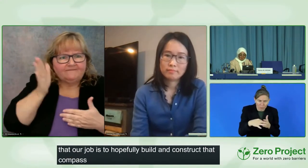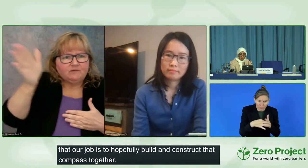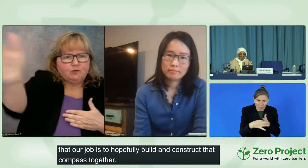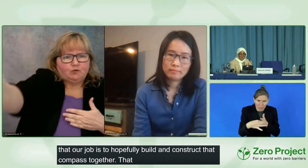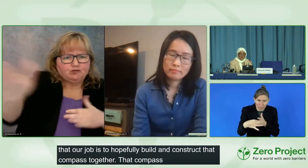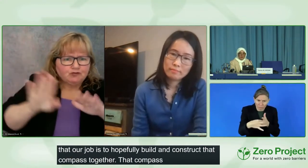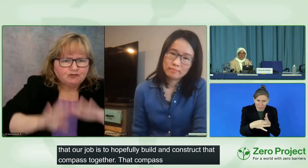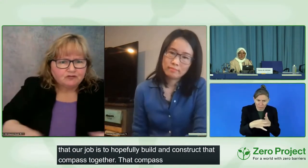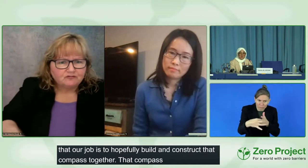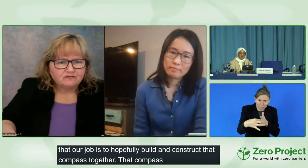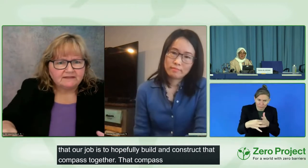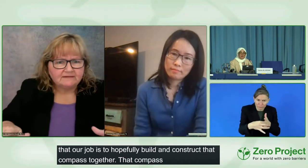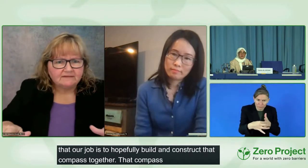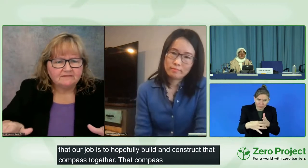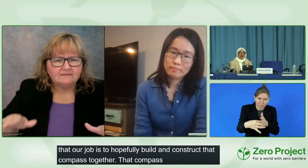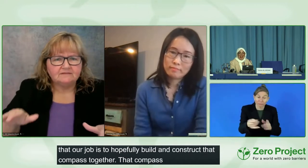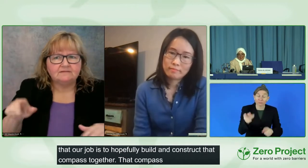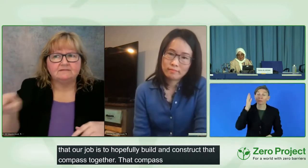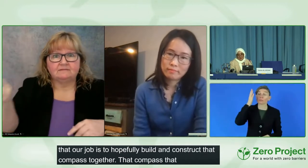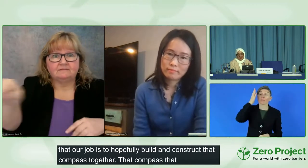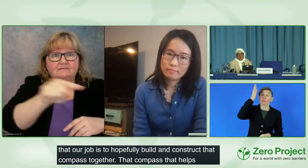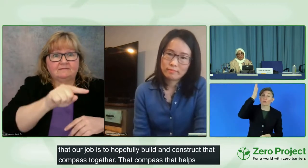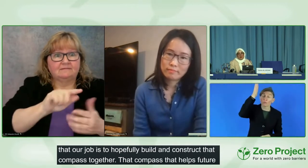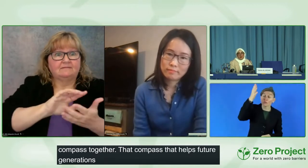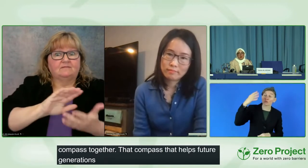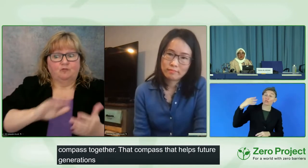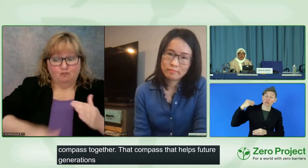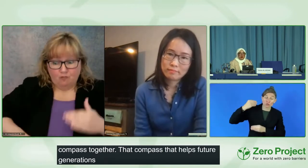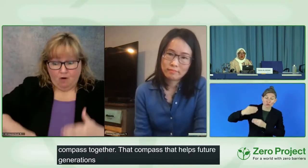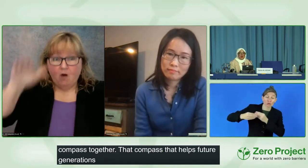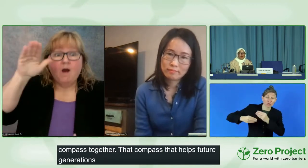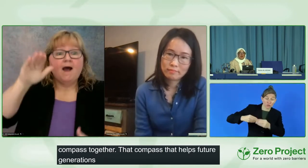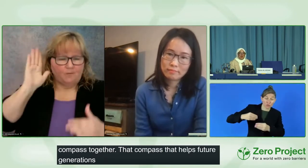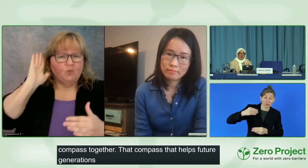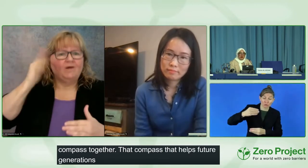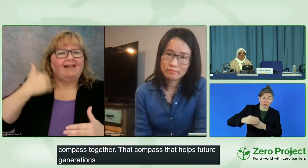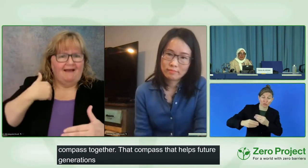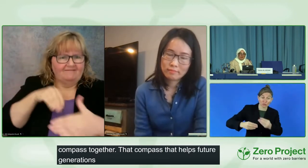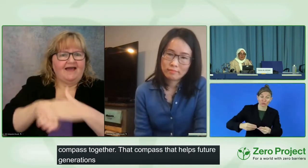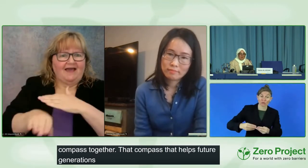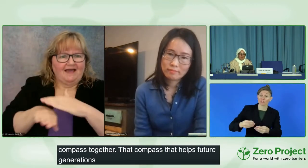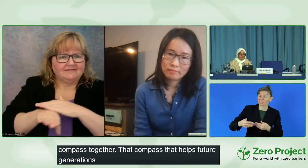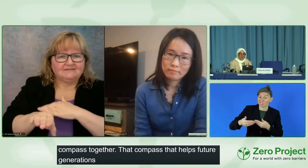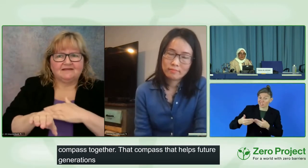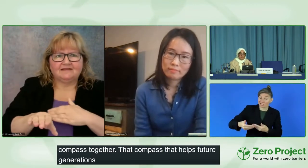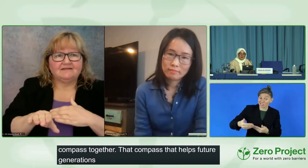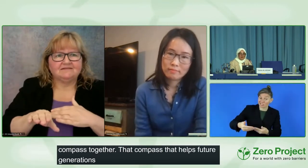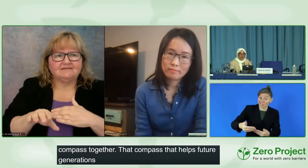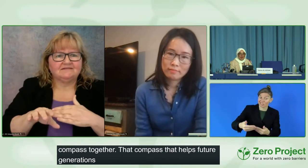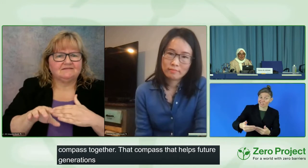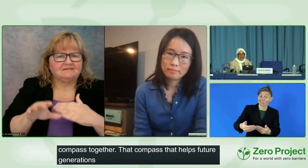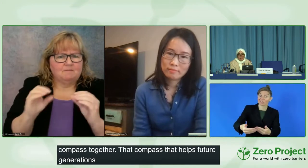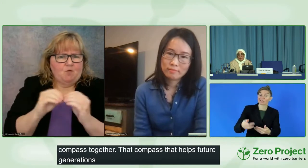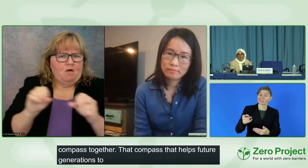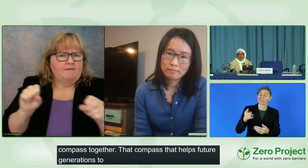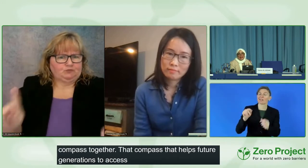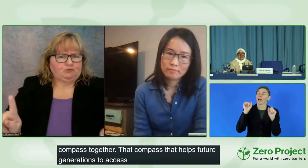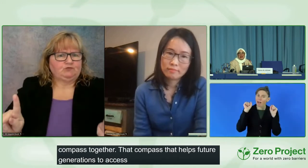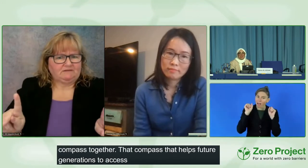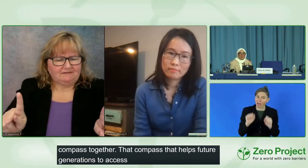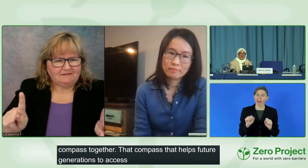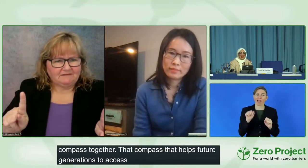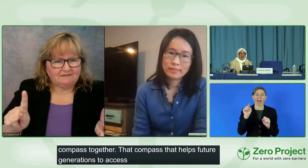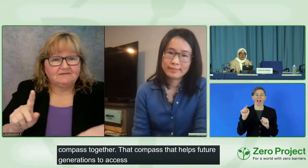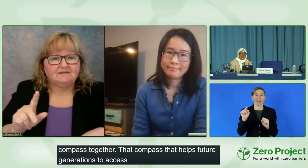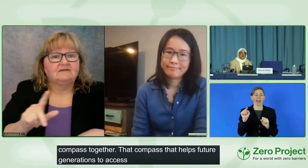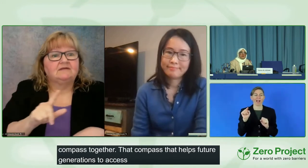access endless opportunities the same way